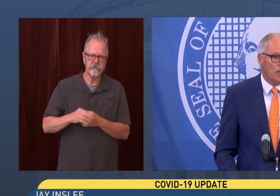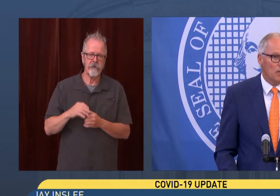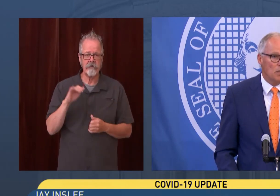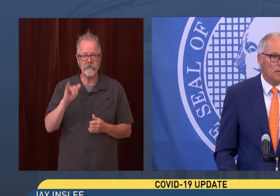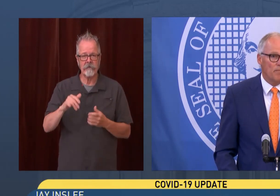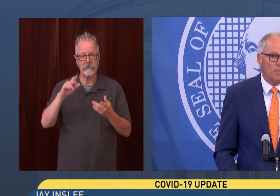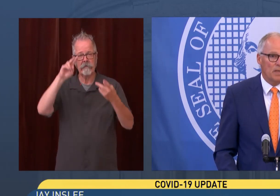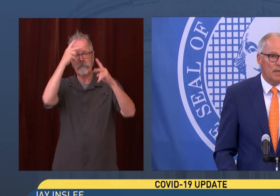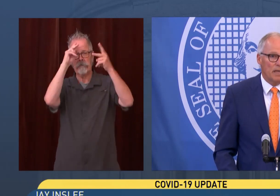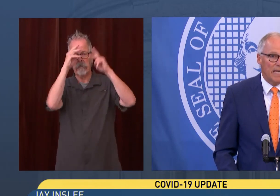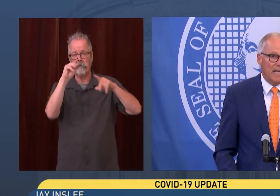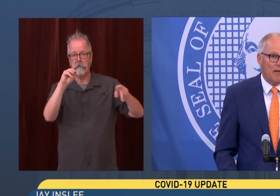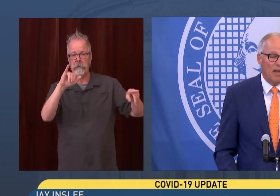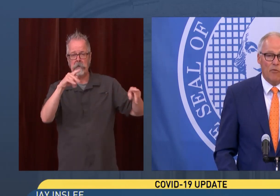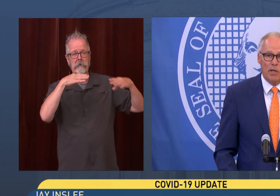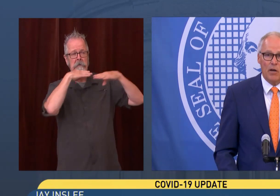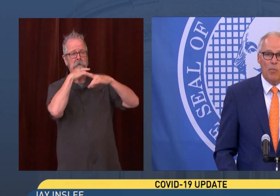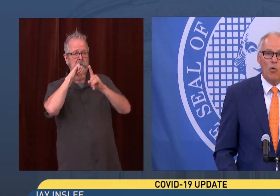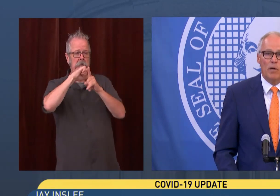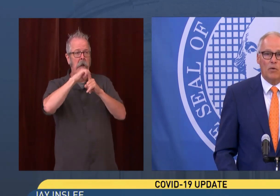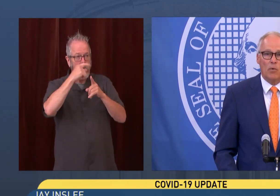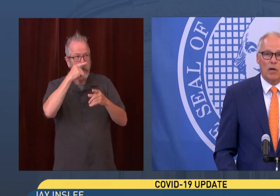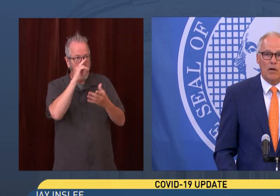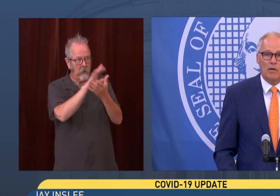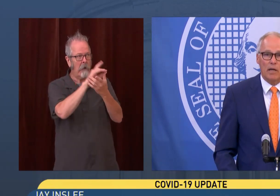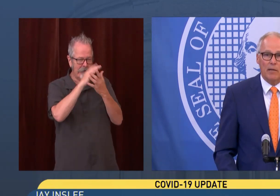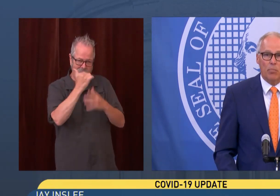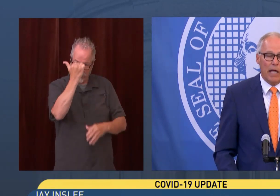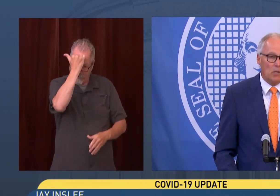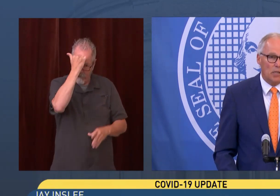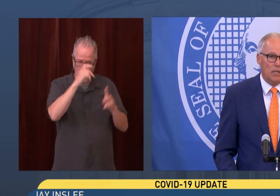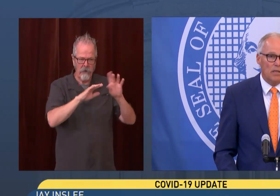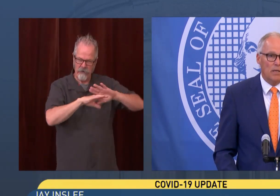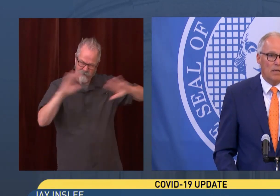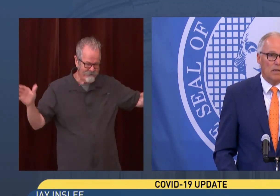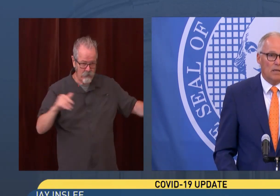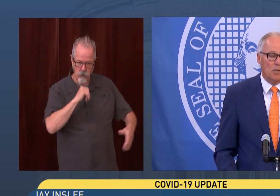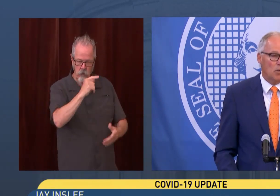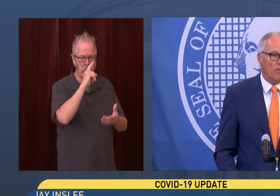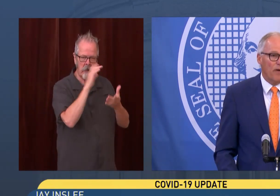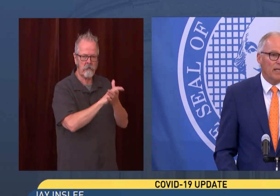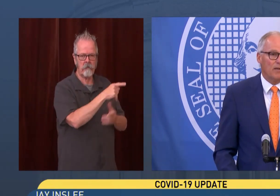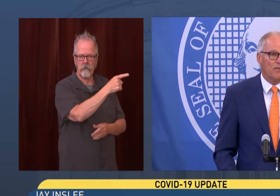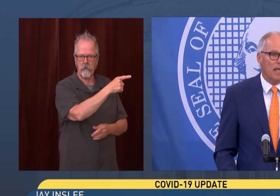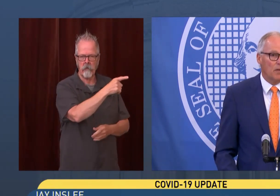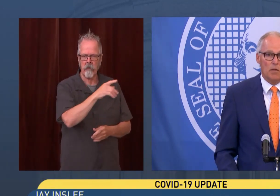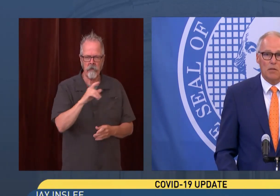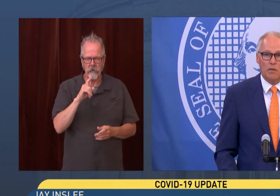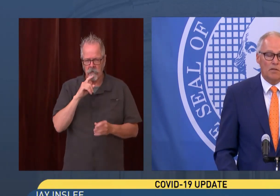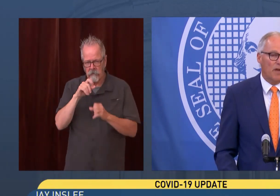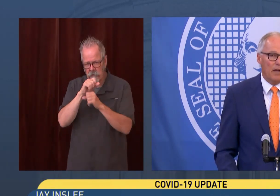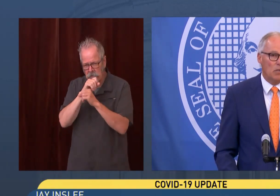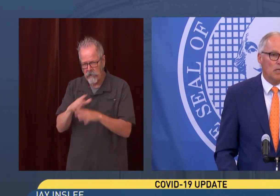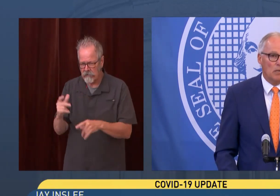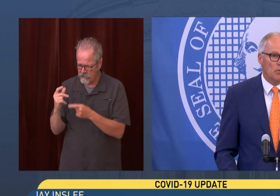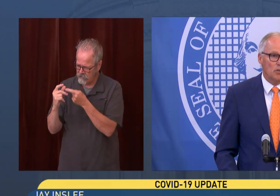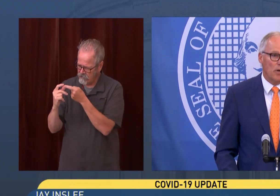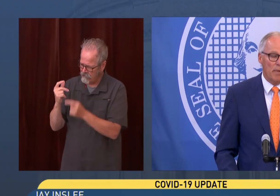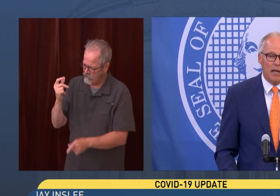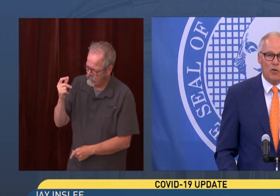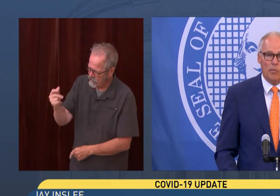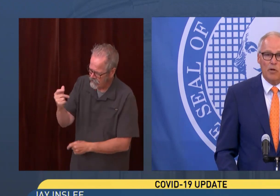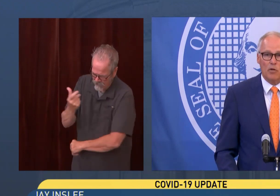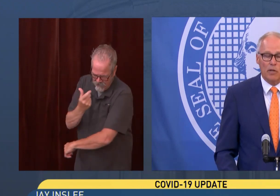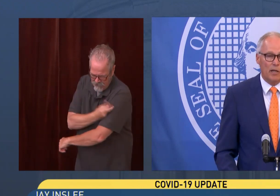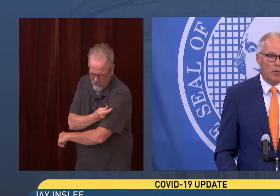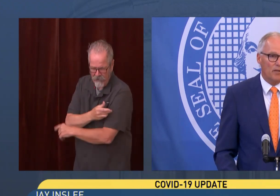Washingtonians. And I've never been in a moment where a blessing is so effective. And that's the, these vaccines, which